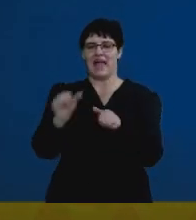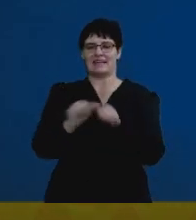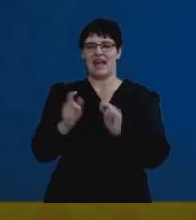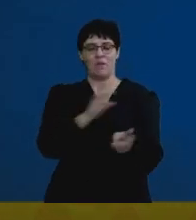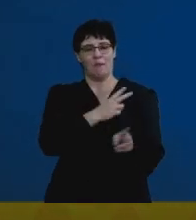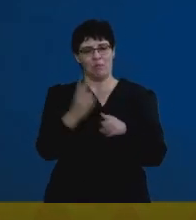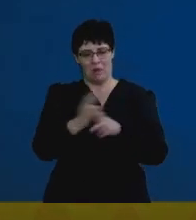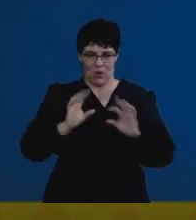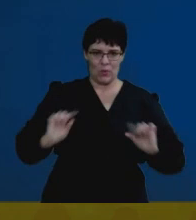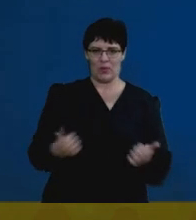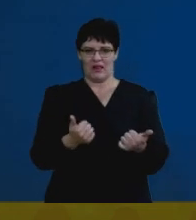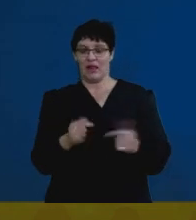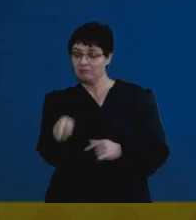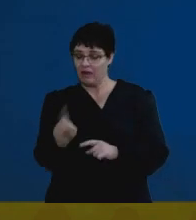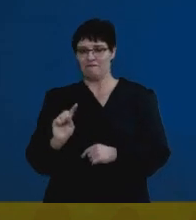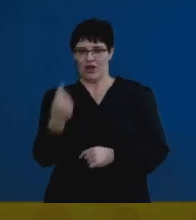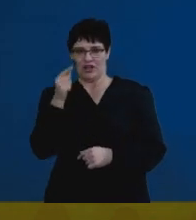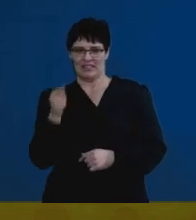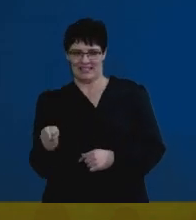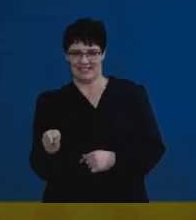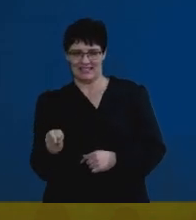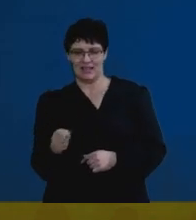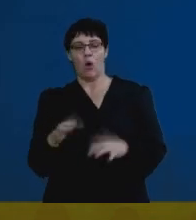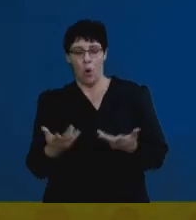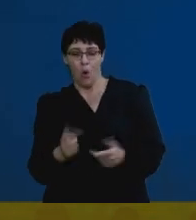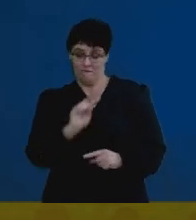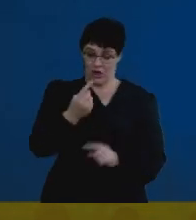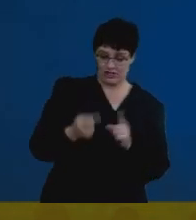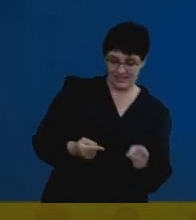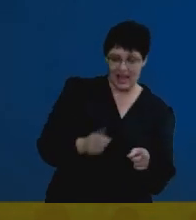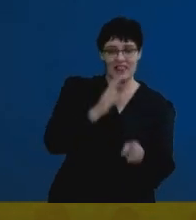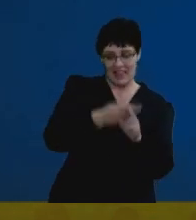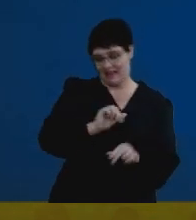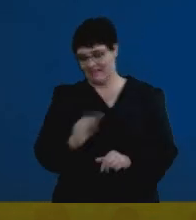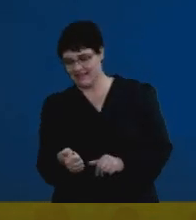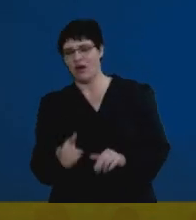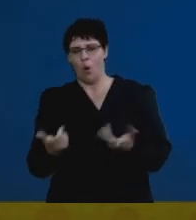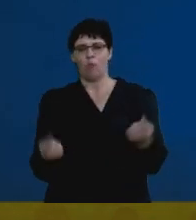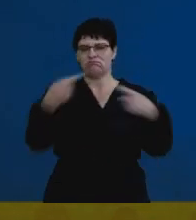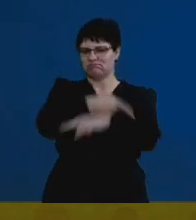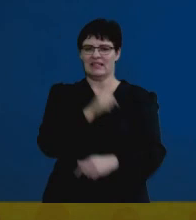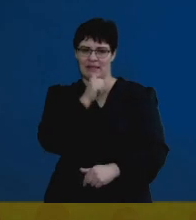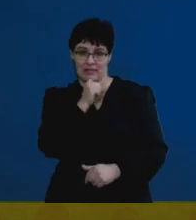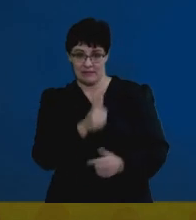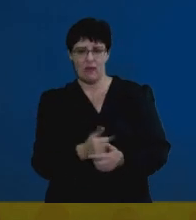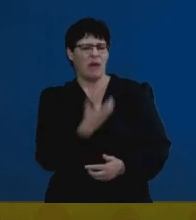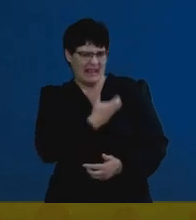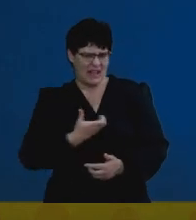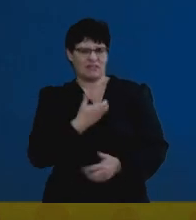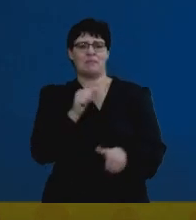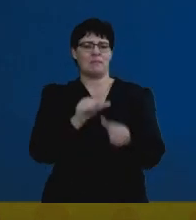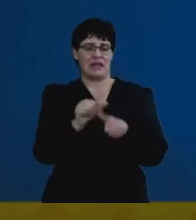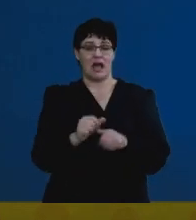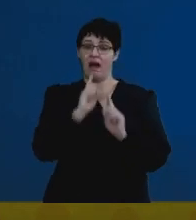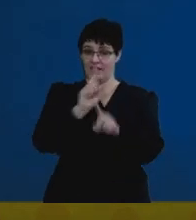you've prepared well on. Attempt that first. Complete that question and then move on to the next question. It is important